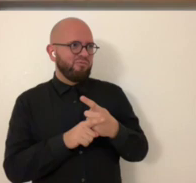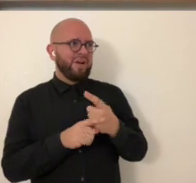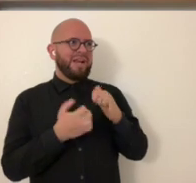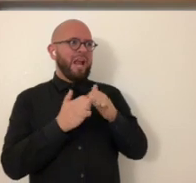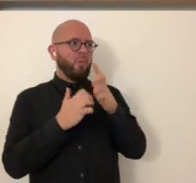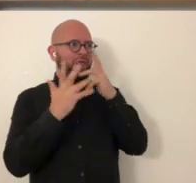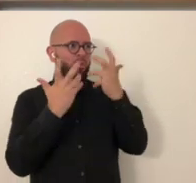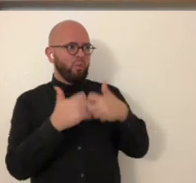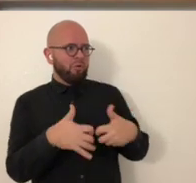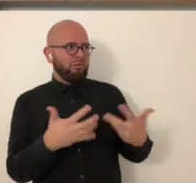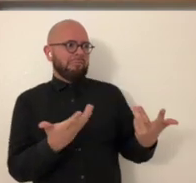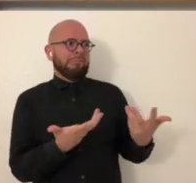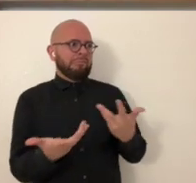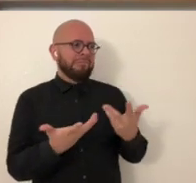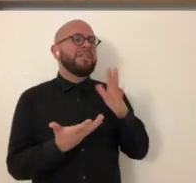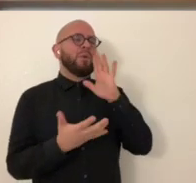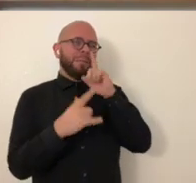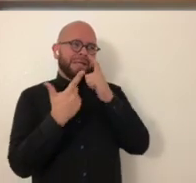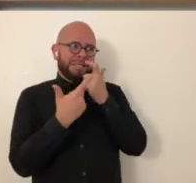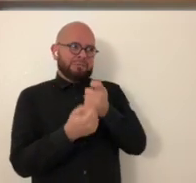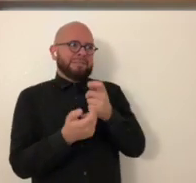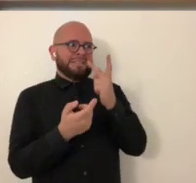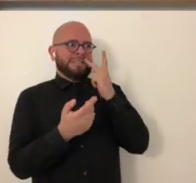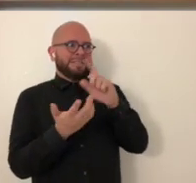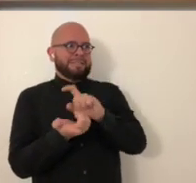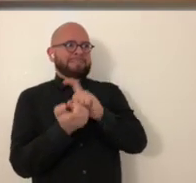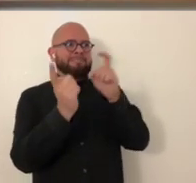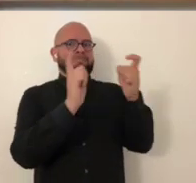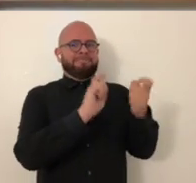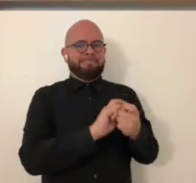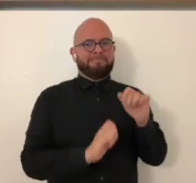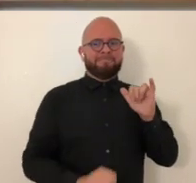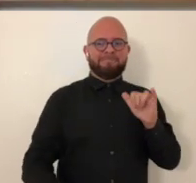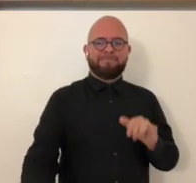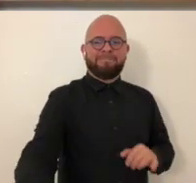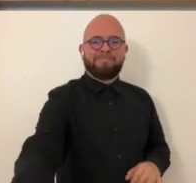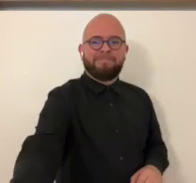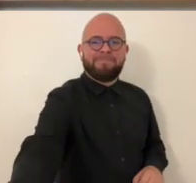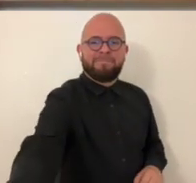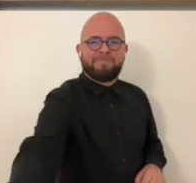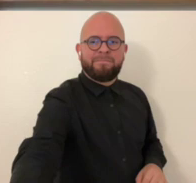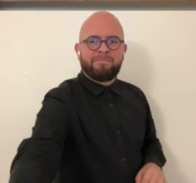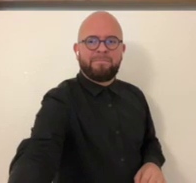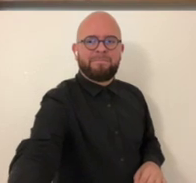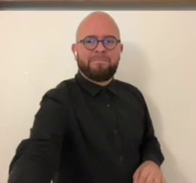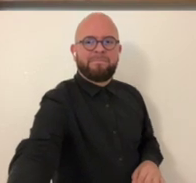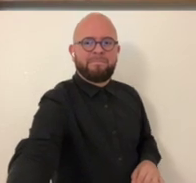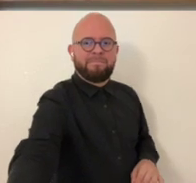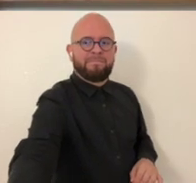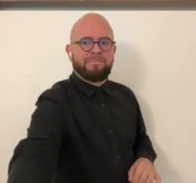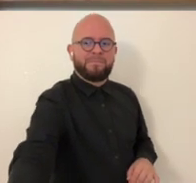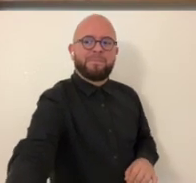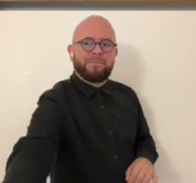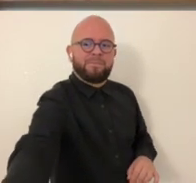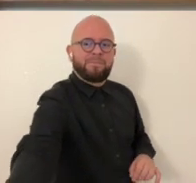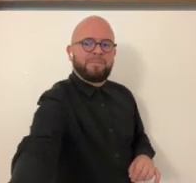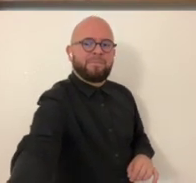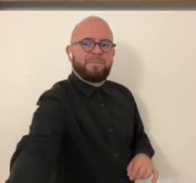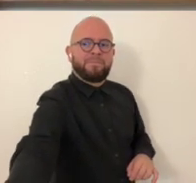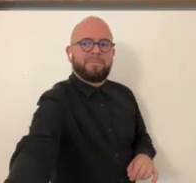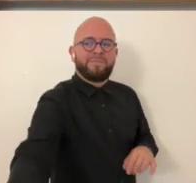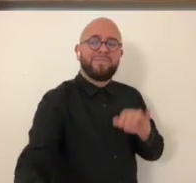be hard to tell what that format's going to be and how it's going to work so that's going to be really interesting to see huh